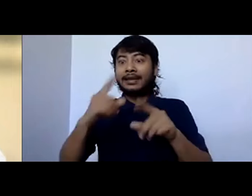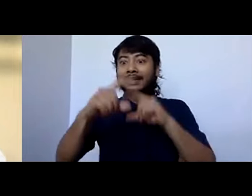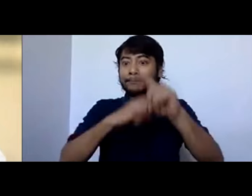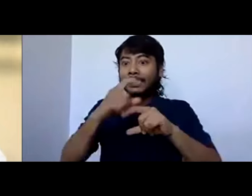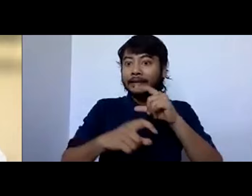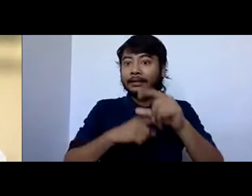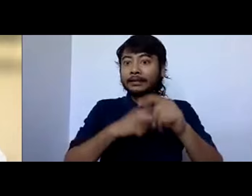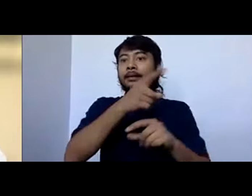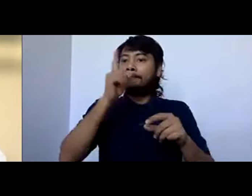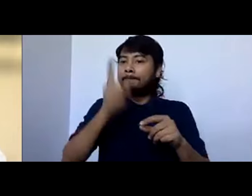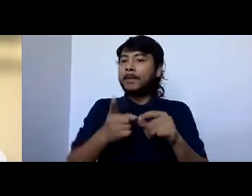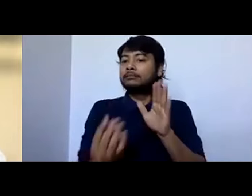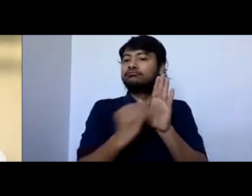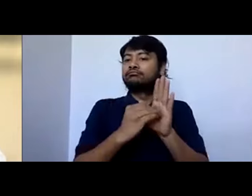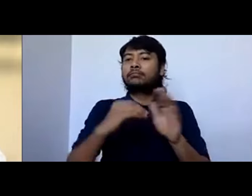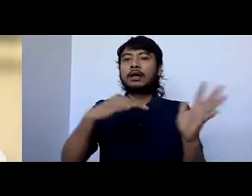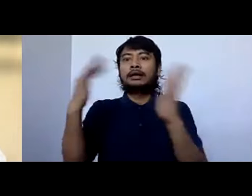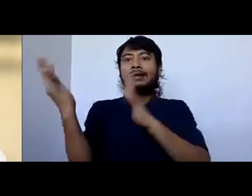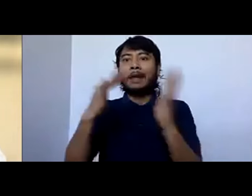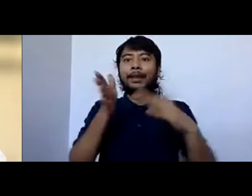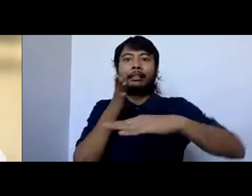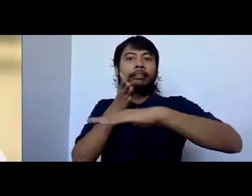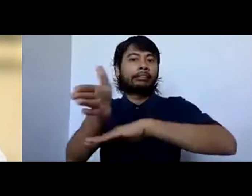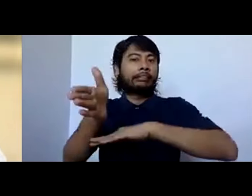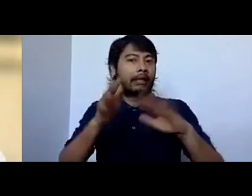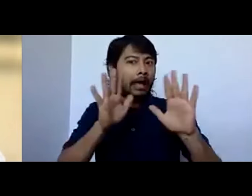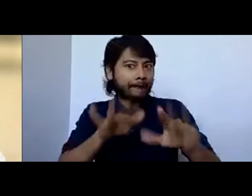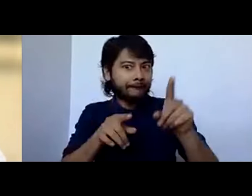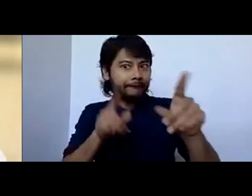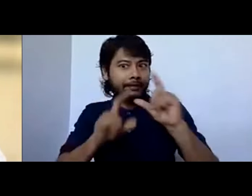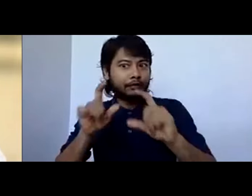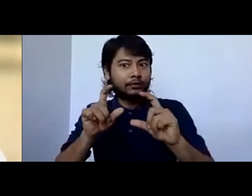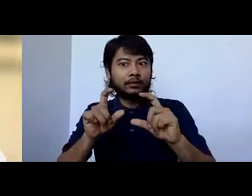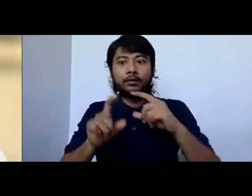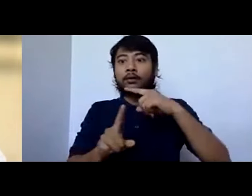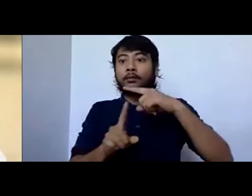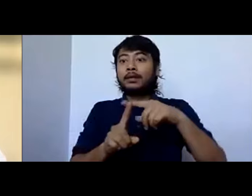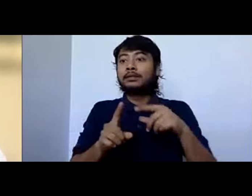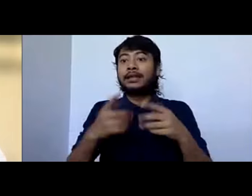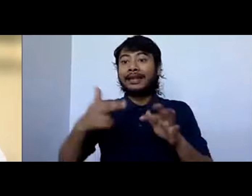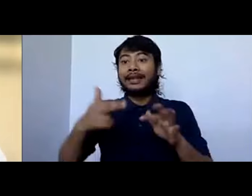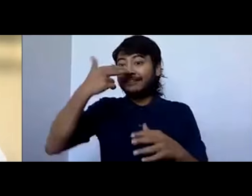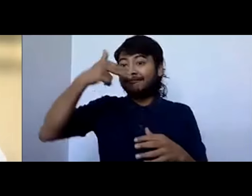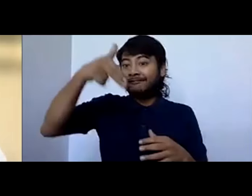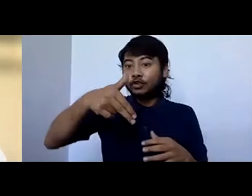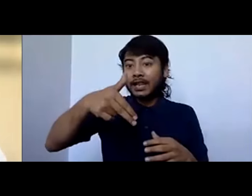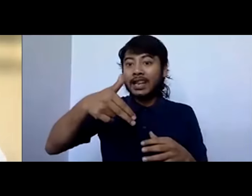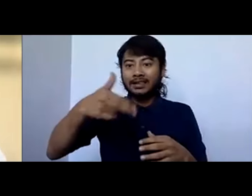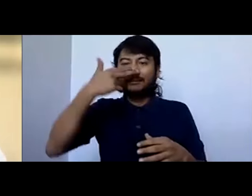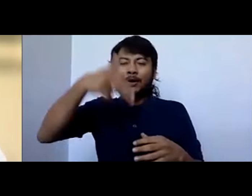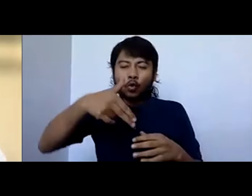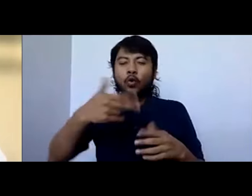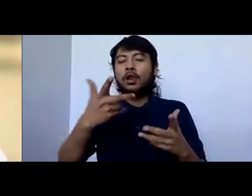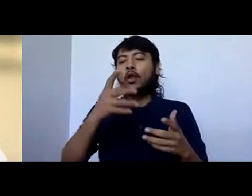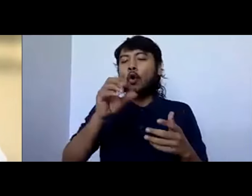opportunities, and that we continue to be a leading advocate internationally for the removal of fossil fuel subsidies. We set up a new